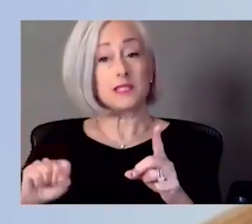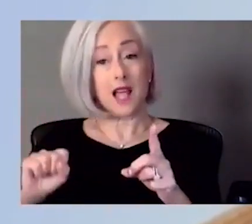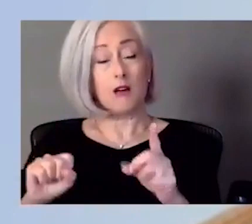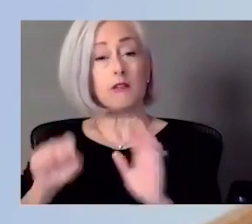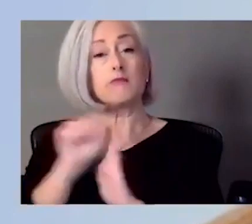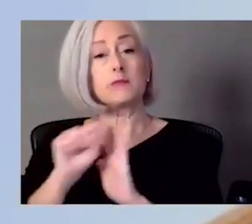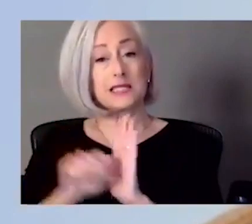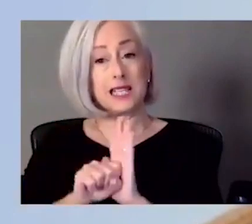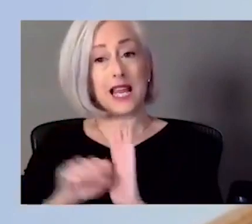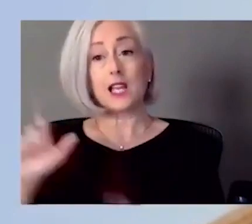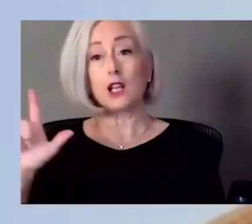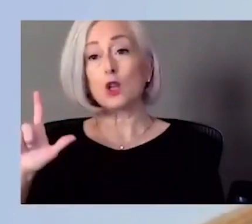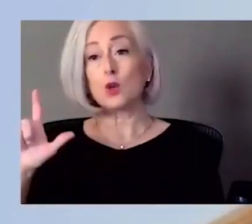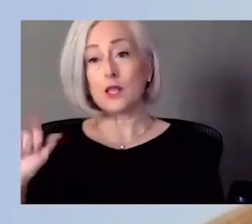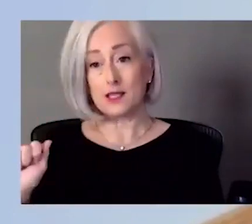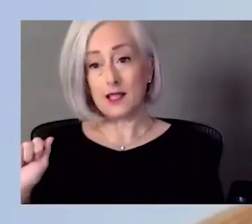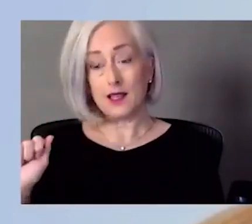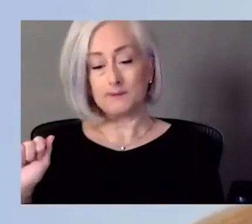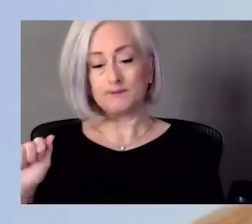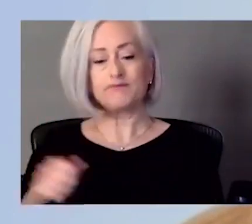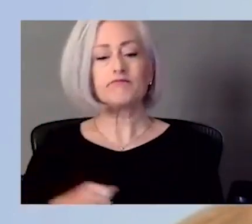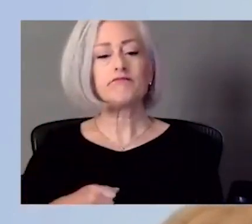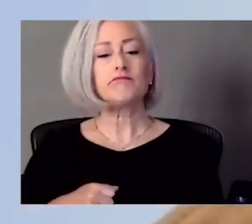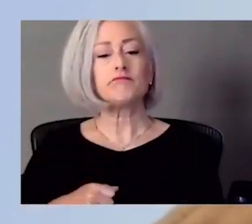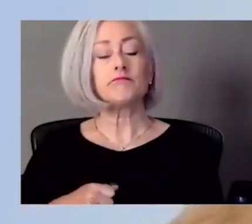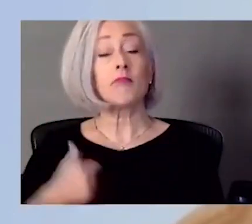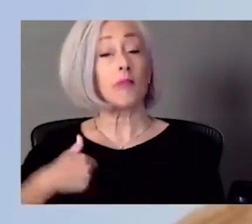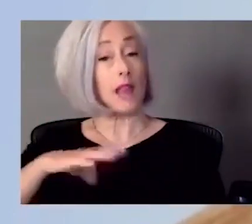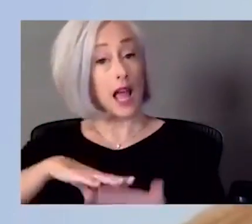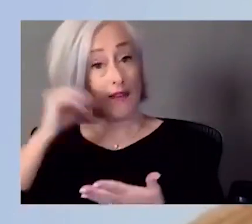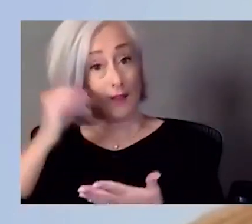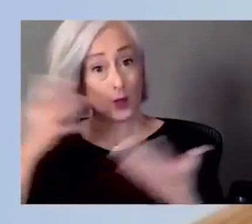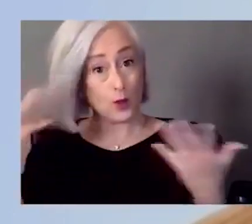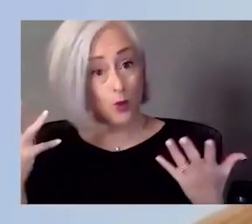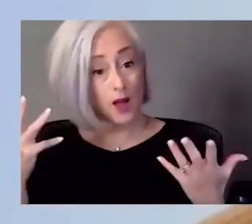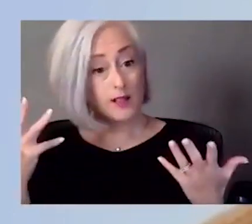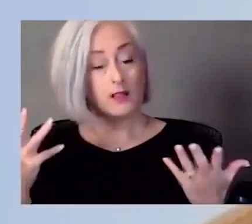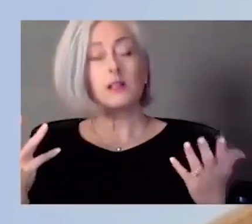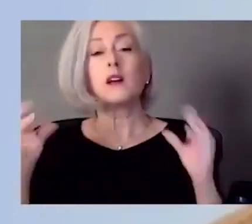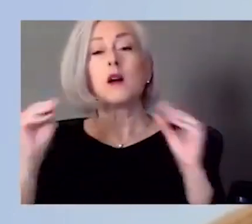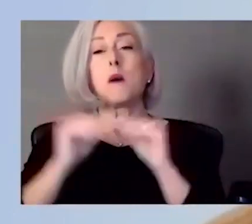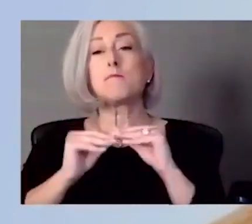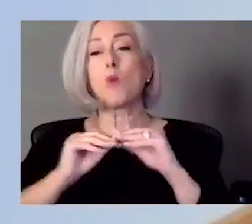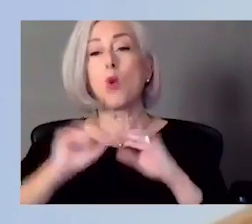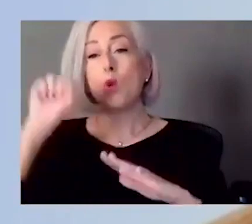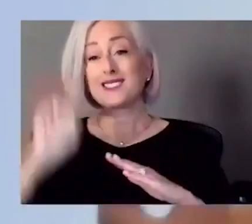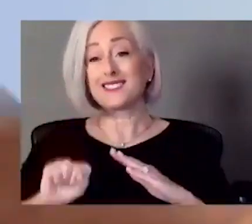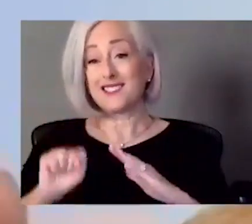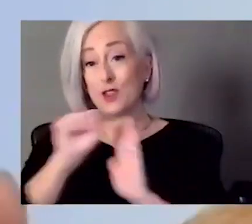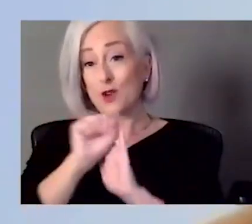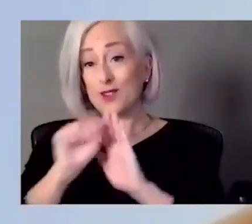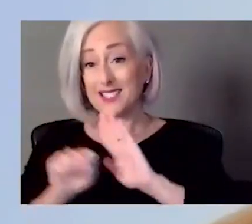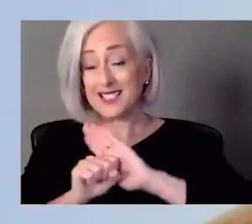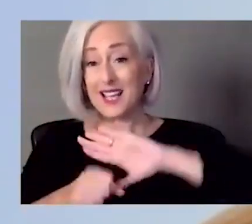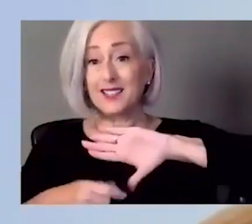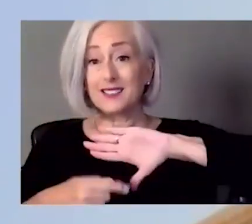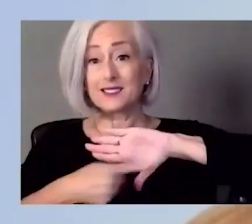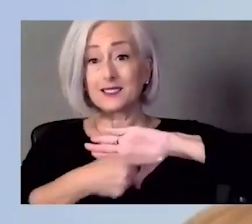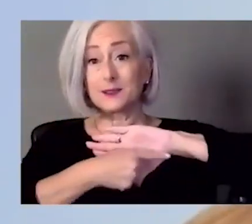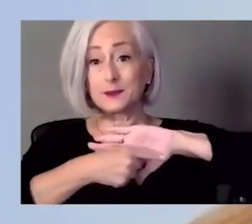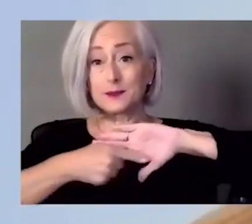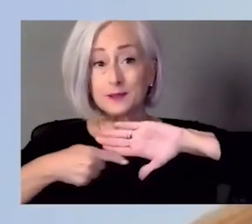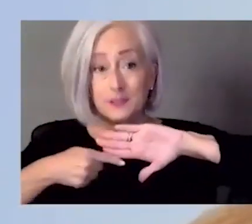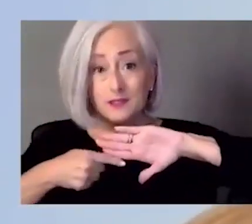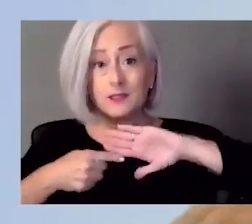so Juneteenth, what I have learned in Southern states has a greater significance than as you move further